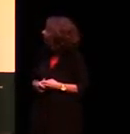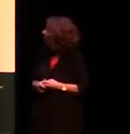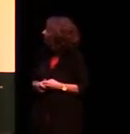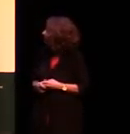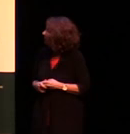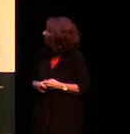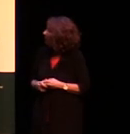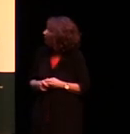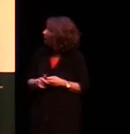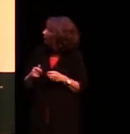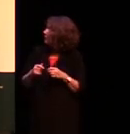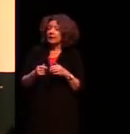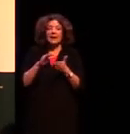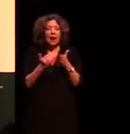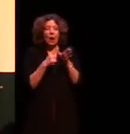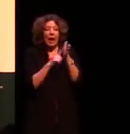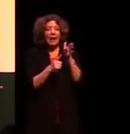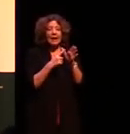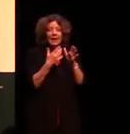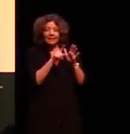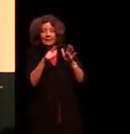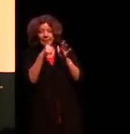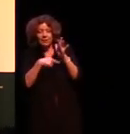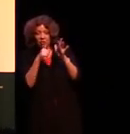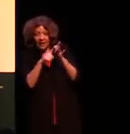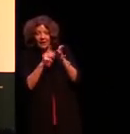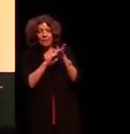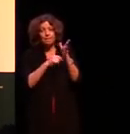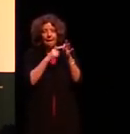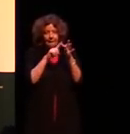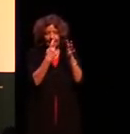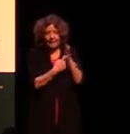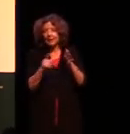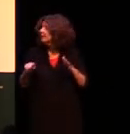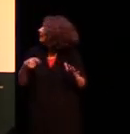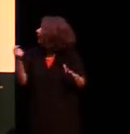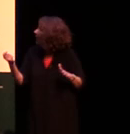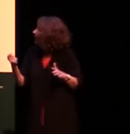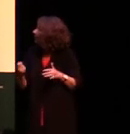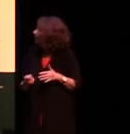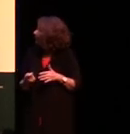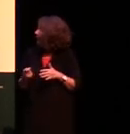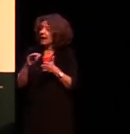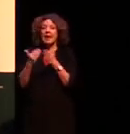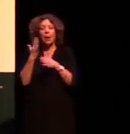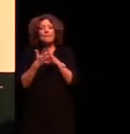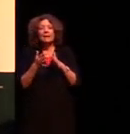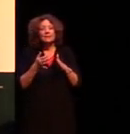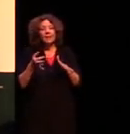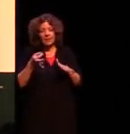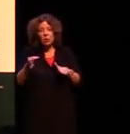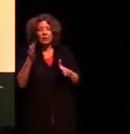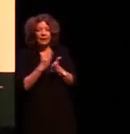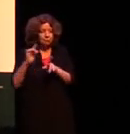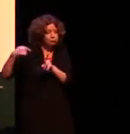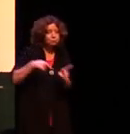and now has the done marker on it and has the marker on it and now it means the dog's doing